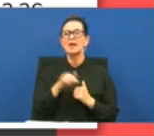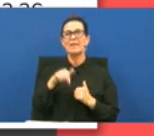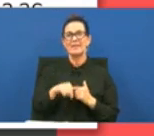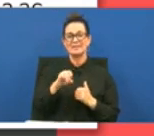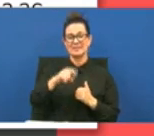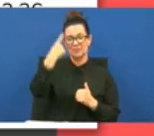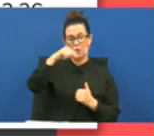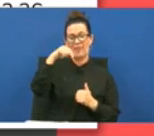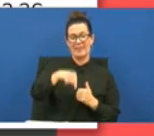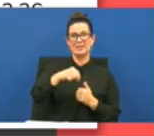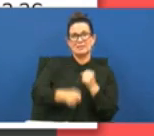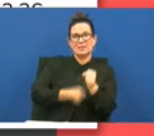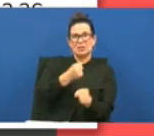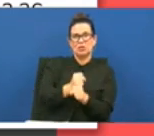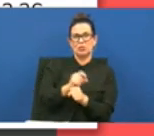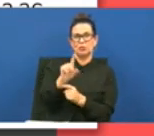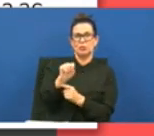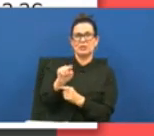year